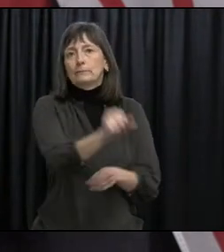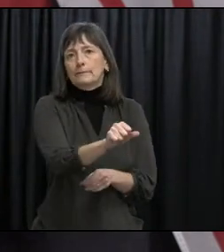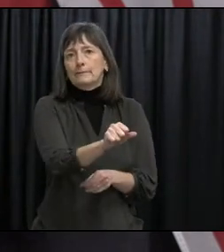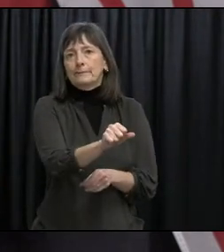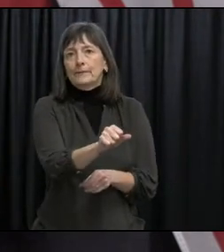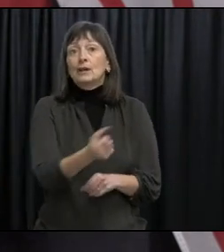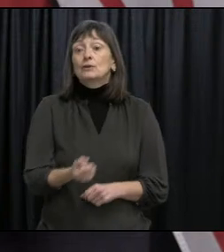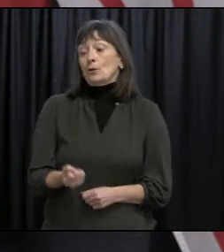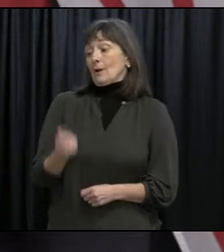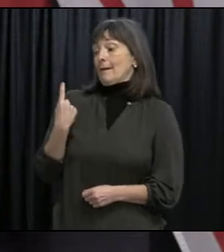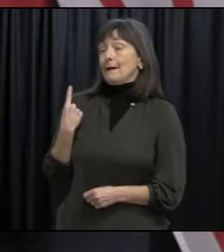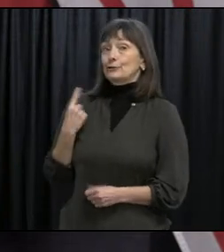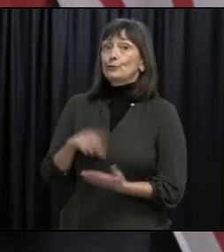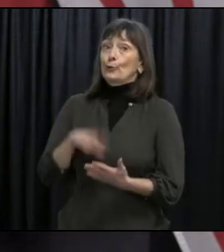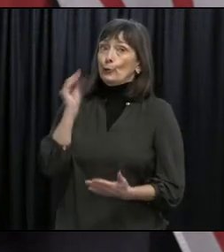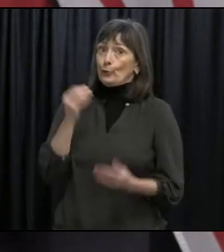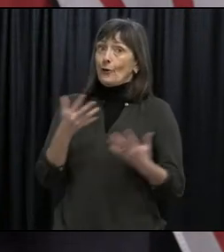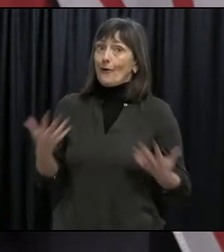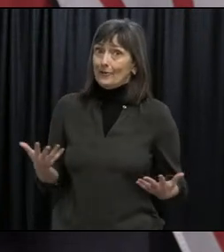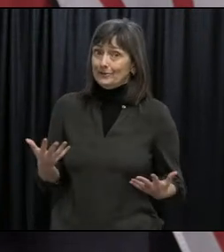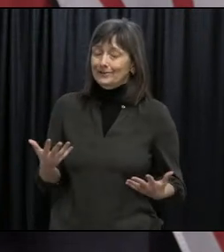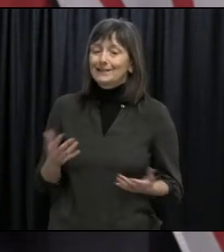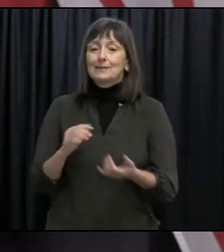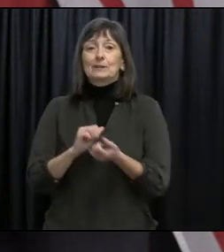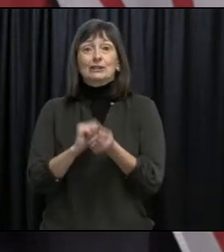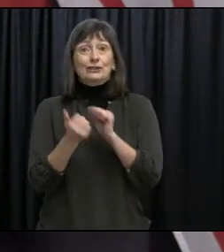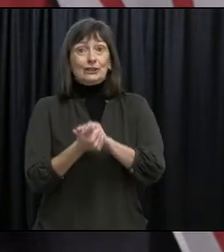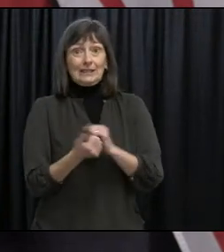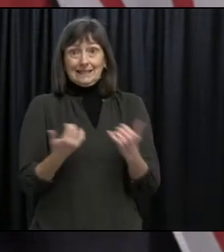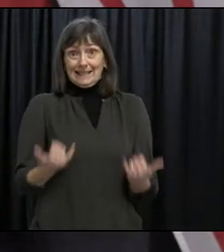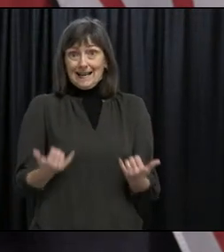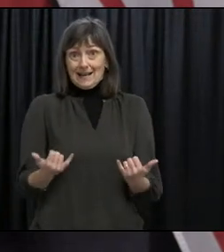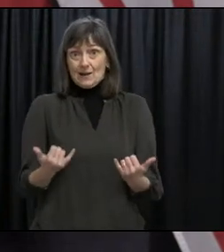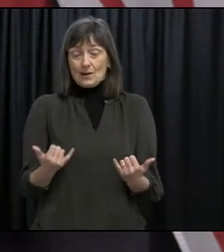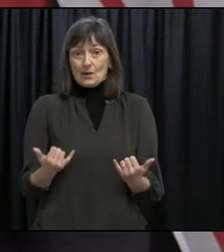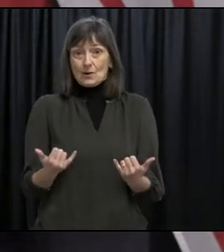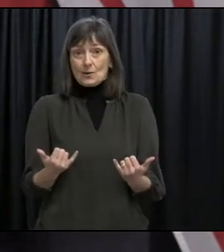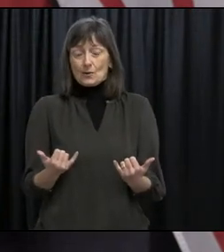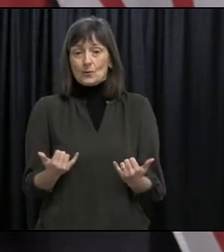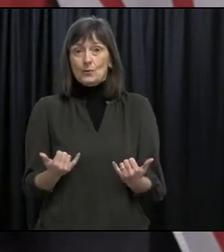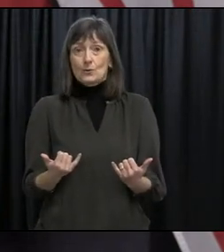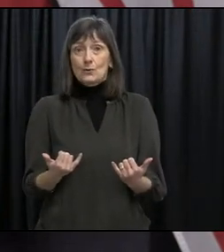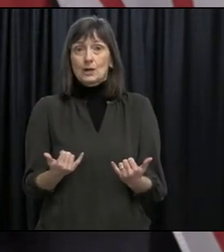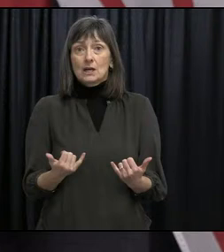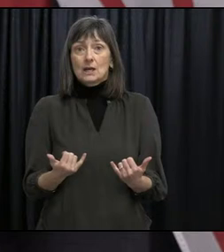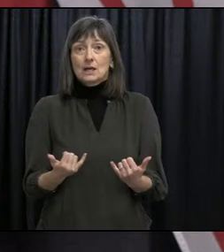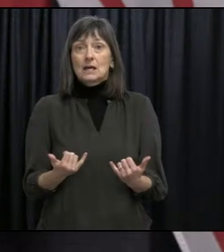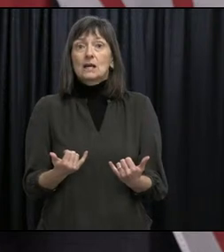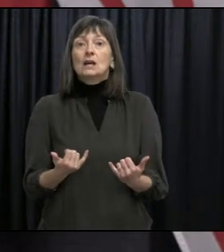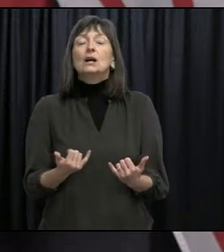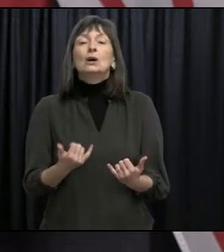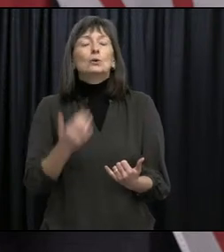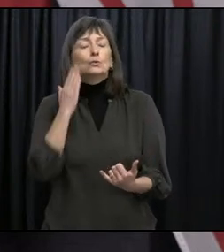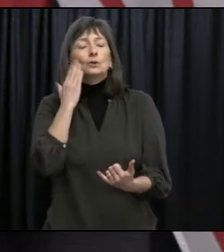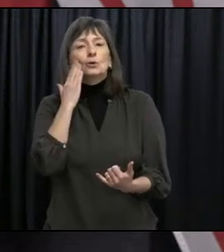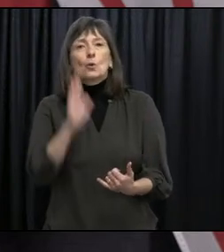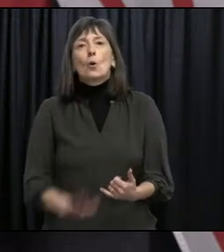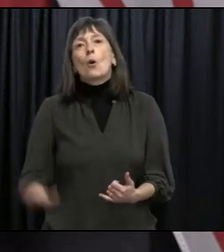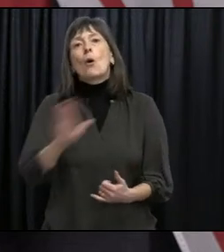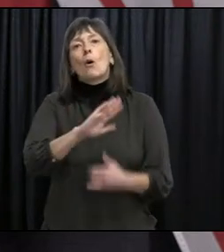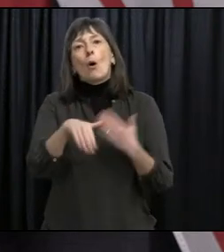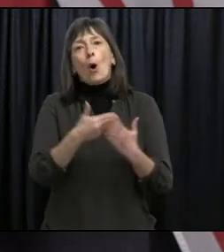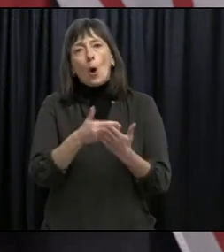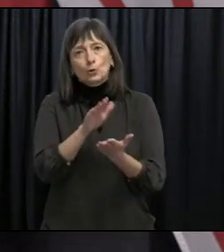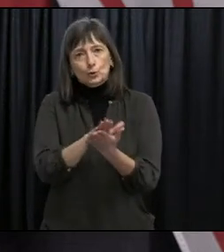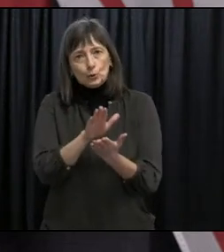but we anticipate that this is a shift for everyone in the school